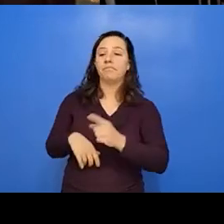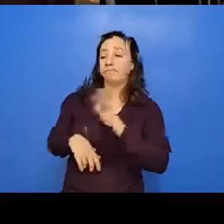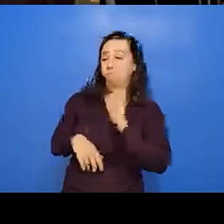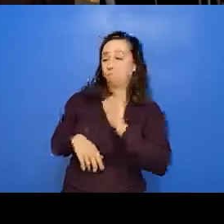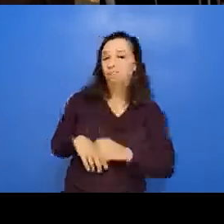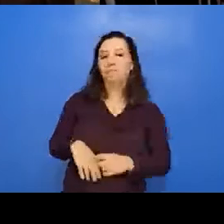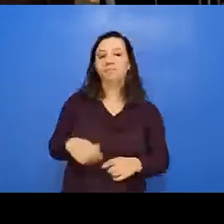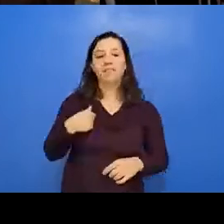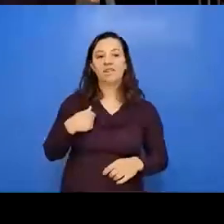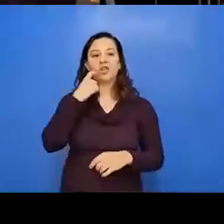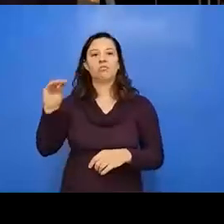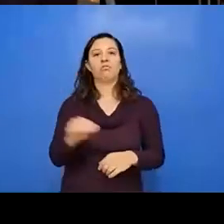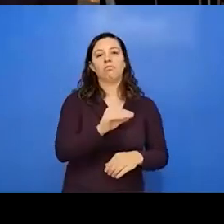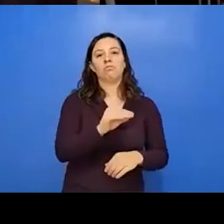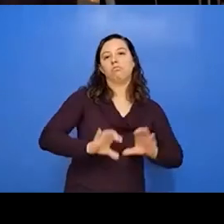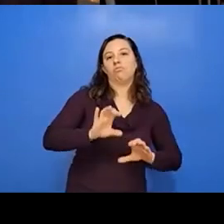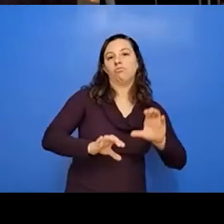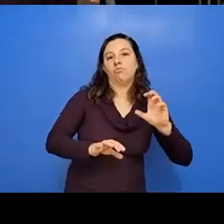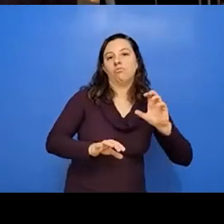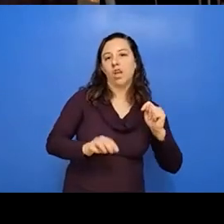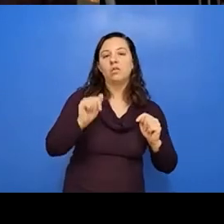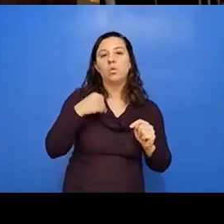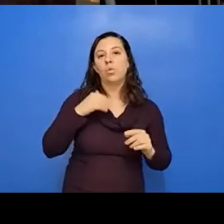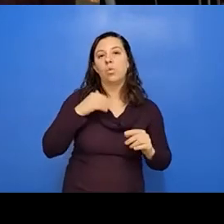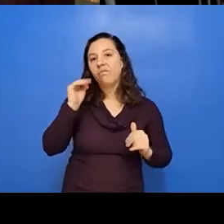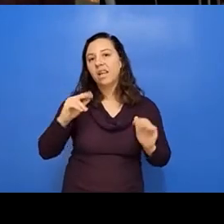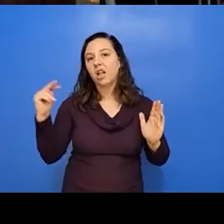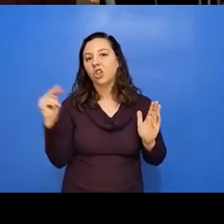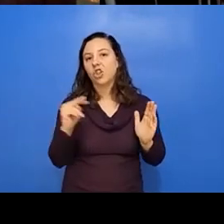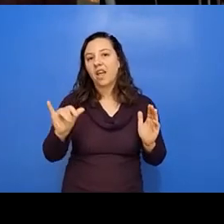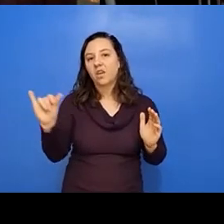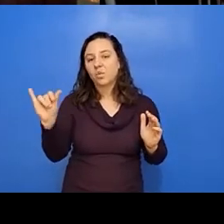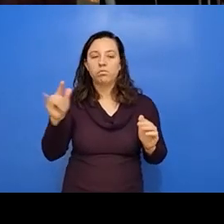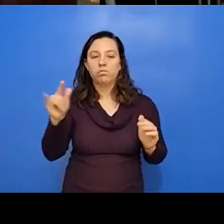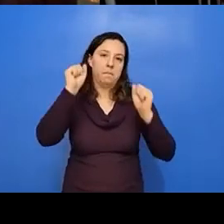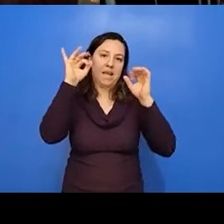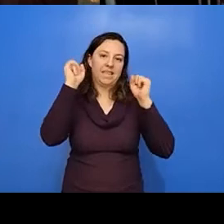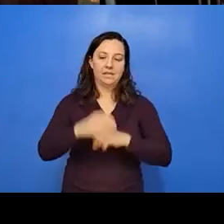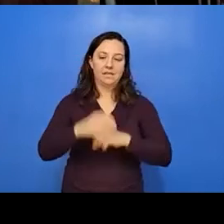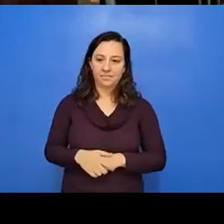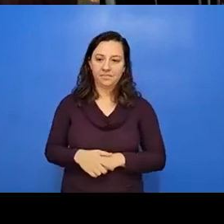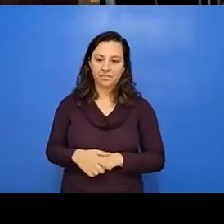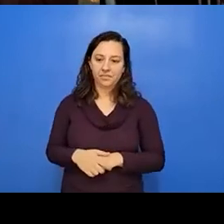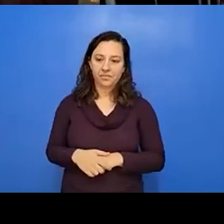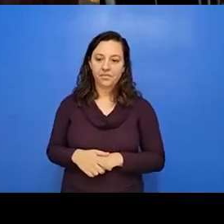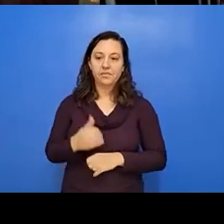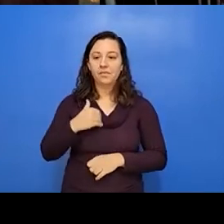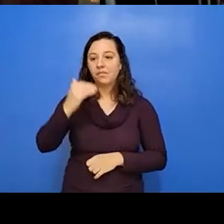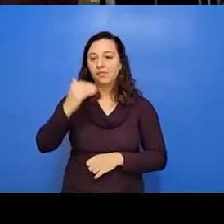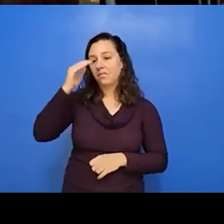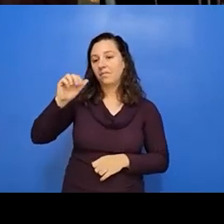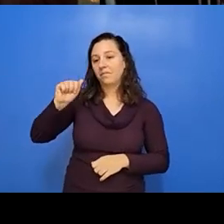this, in the chat too. So hopefully everybody can take a look at that. That's, that's amazing. I know it, you know, the acorn